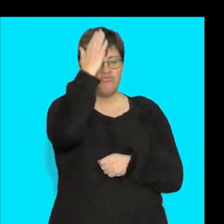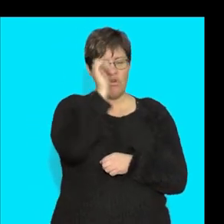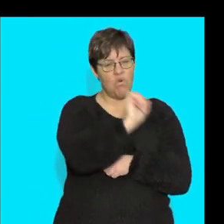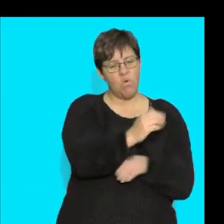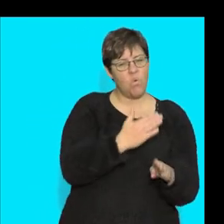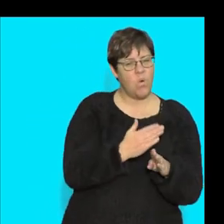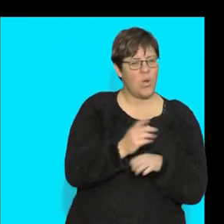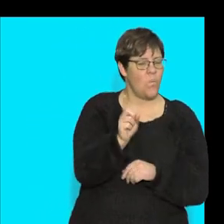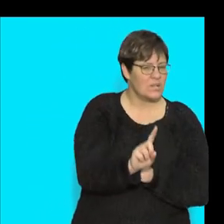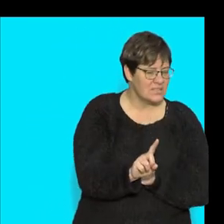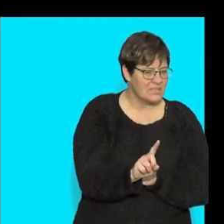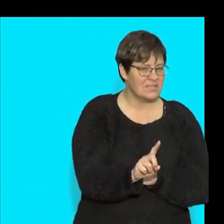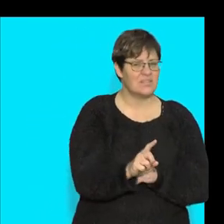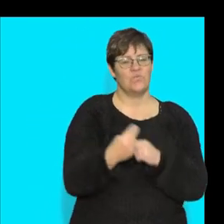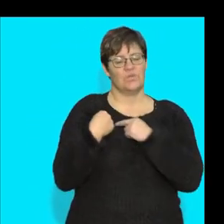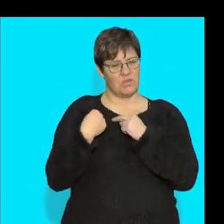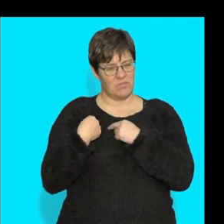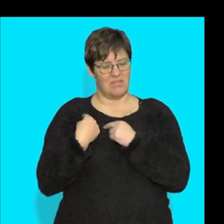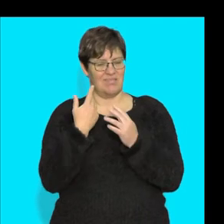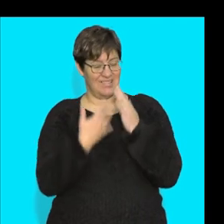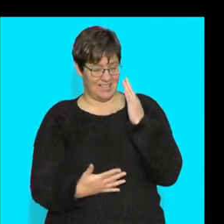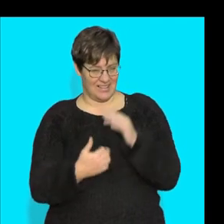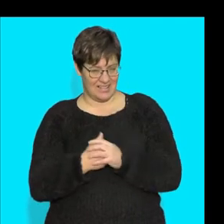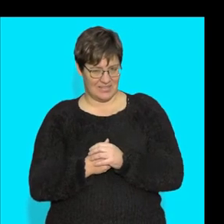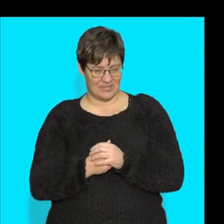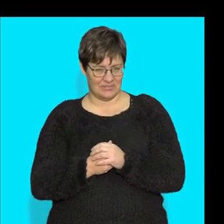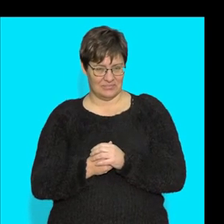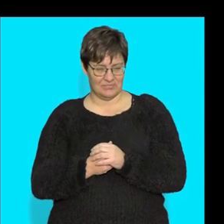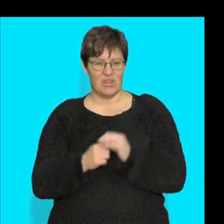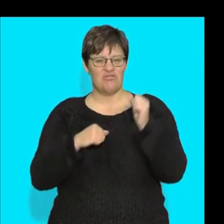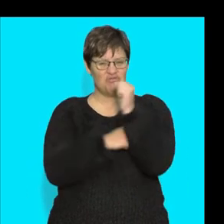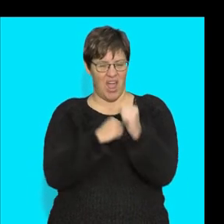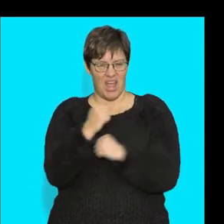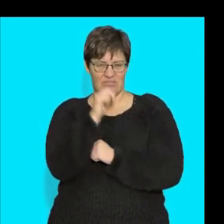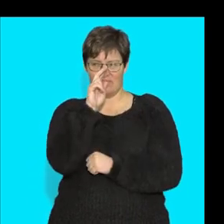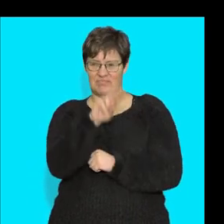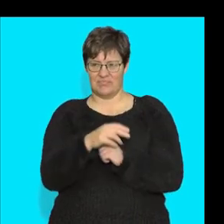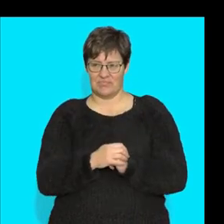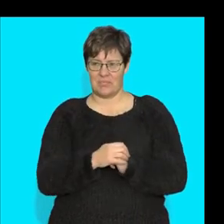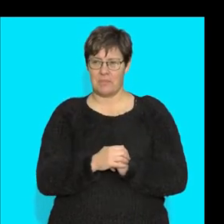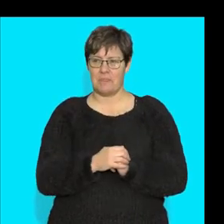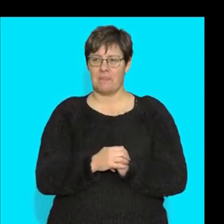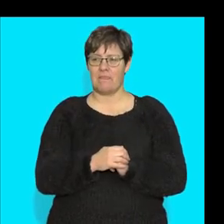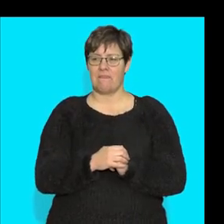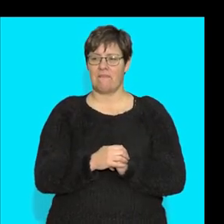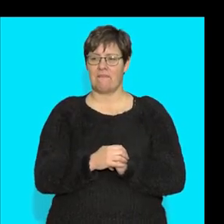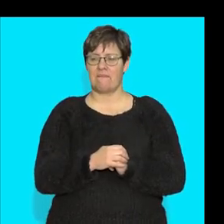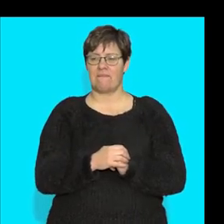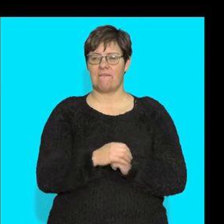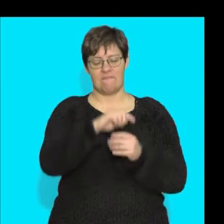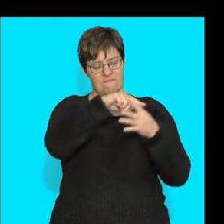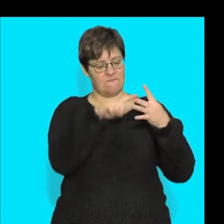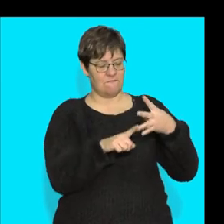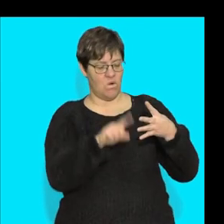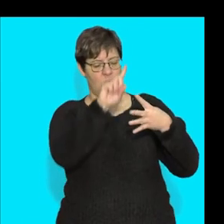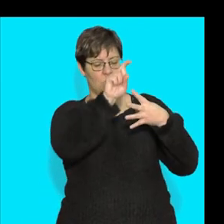and maybe look at all right its structure so here are the three ones there's four